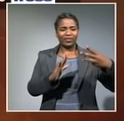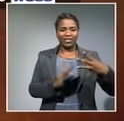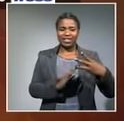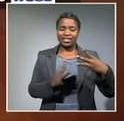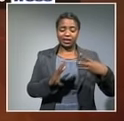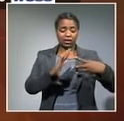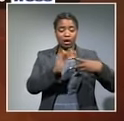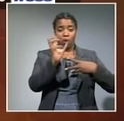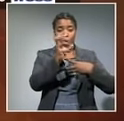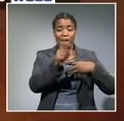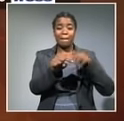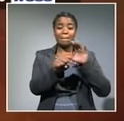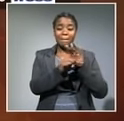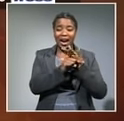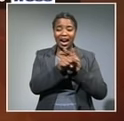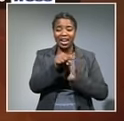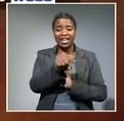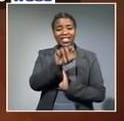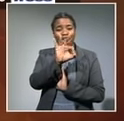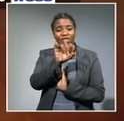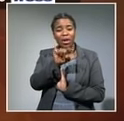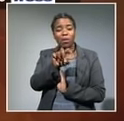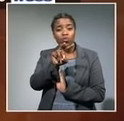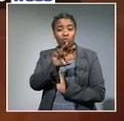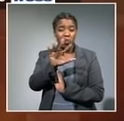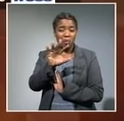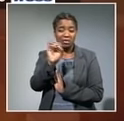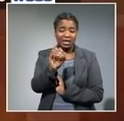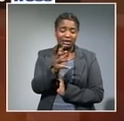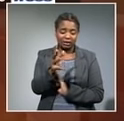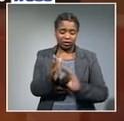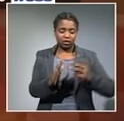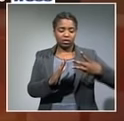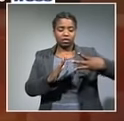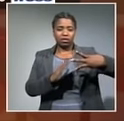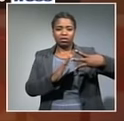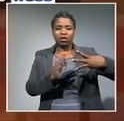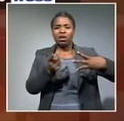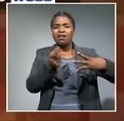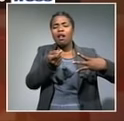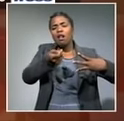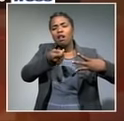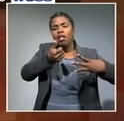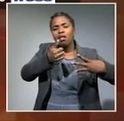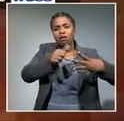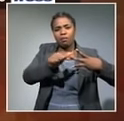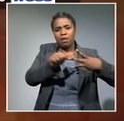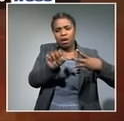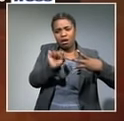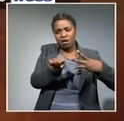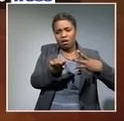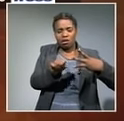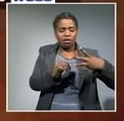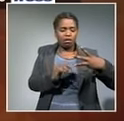gold minus 3.2 percent down not optimistic there platinum miners doing a little bit better two and a half percent up but